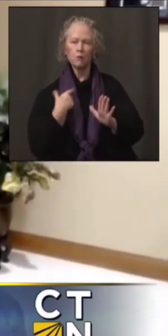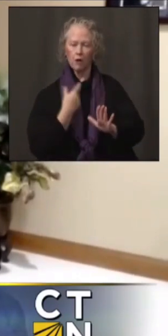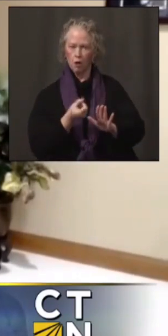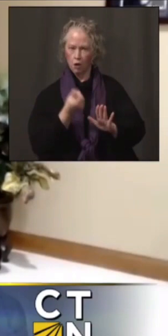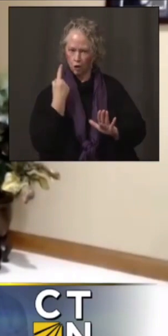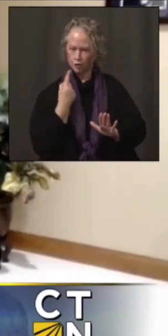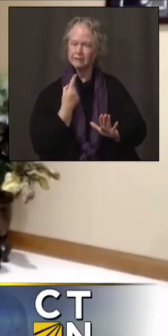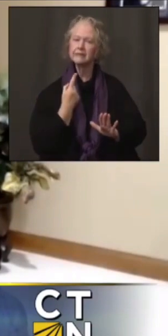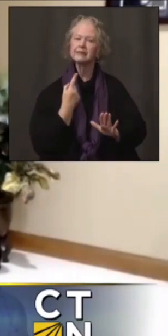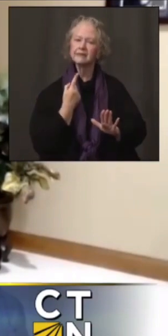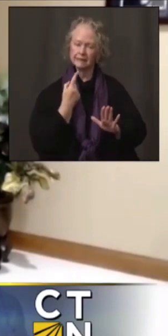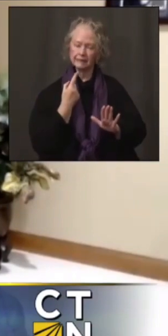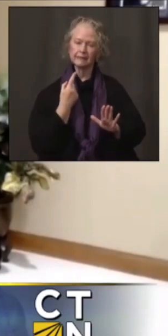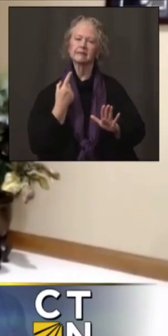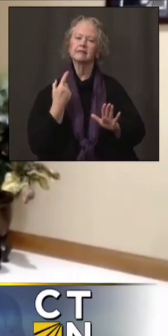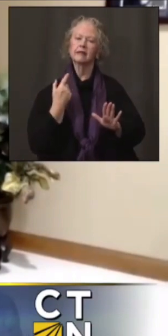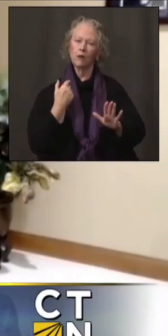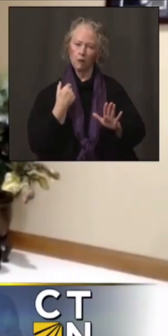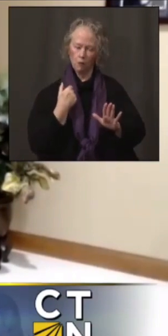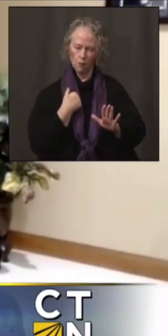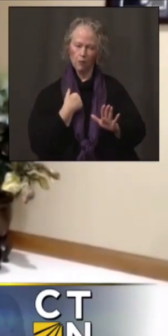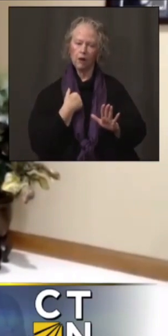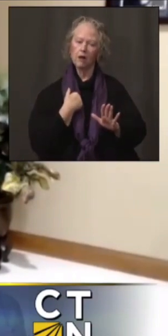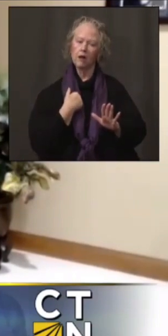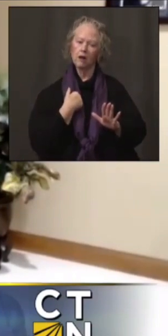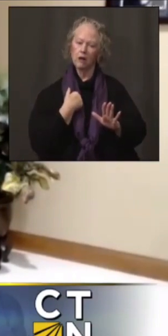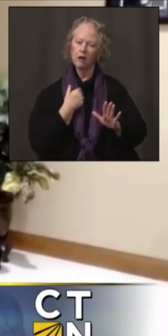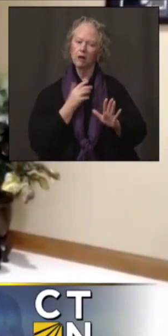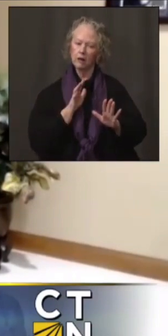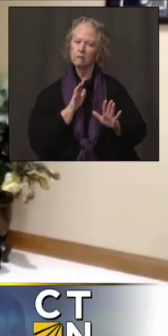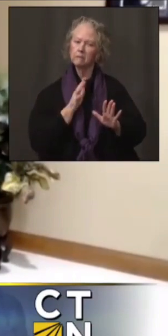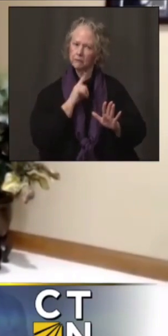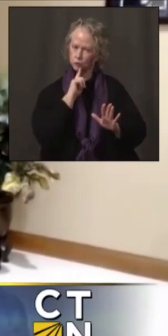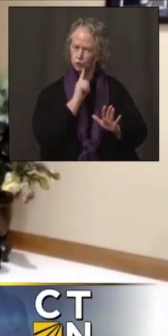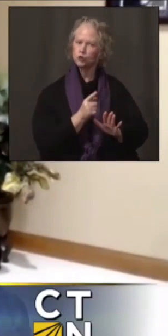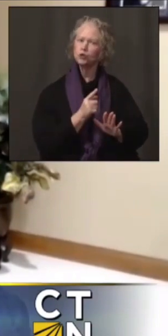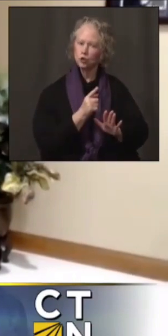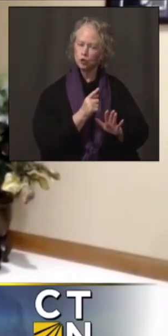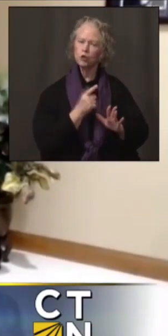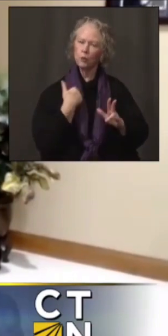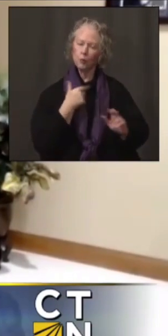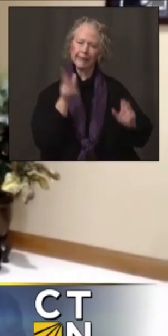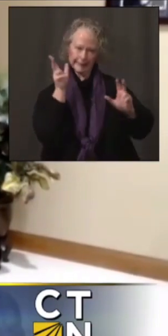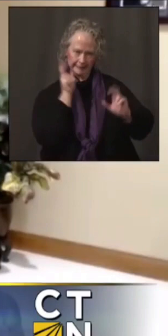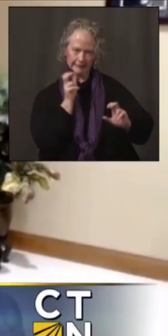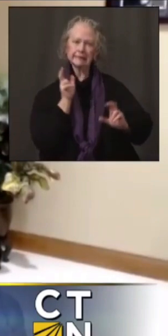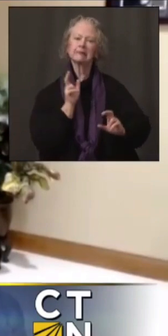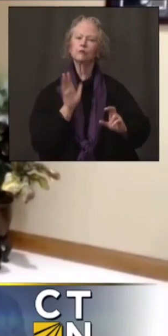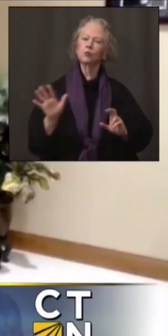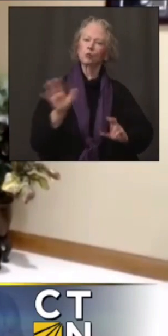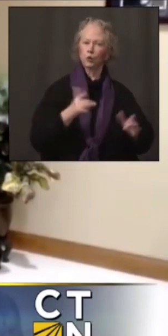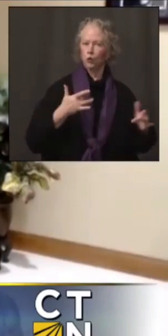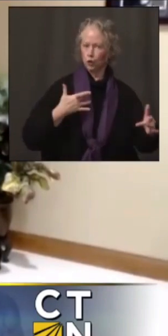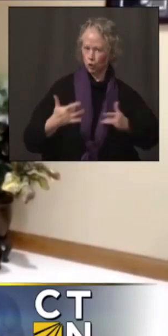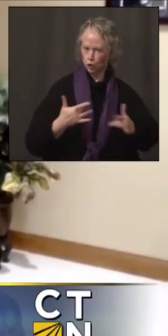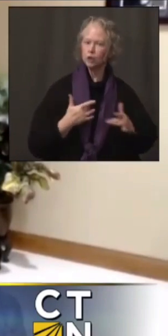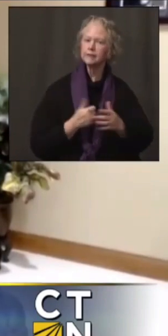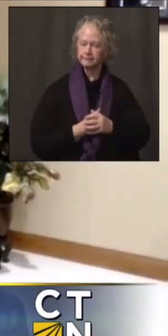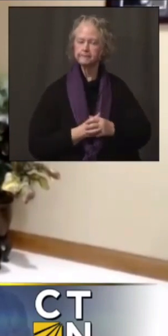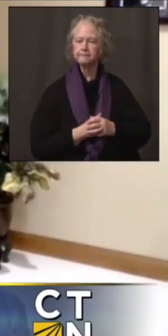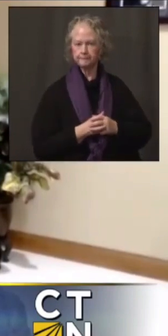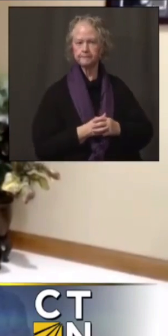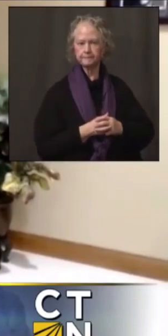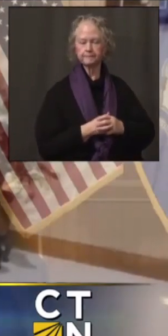that, that they are going to consider everything that you're saying and will make sure that your voice is heard in the decisions that are made moving forward.